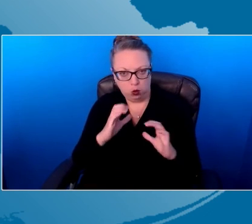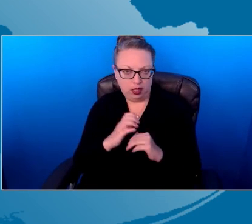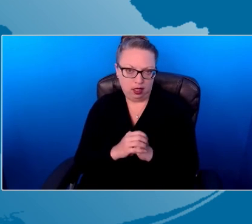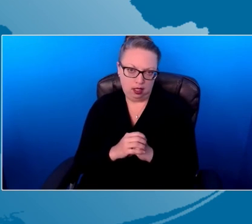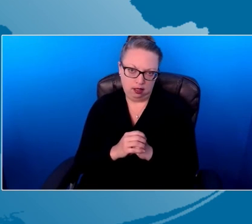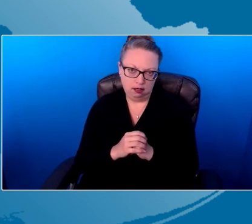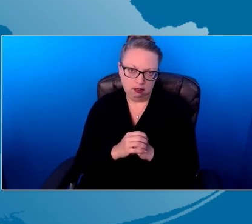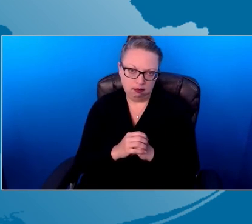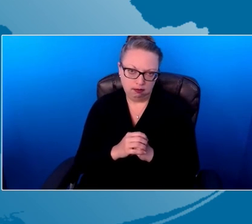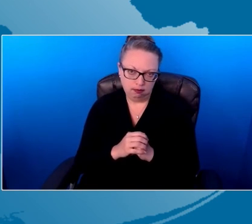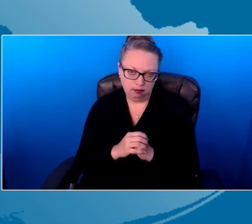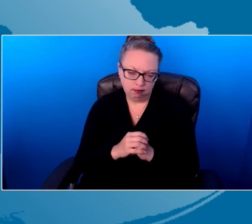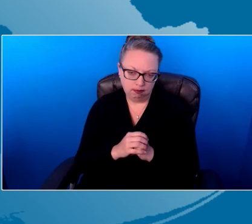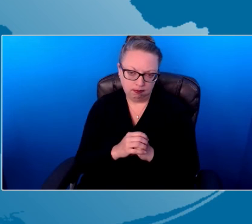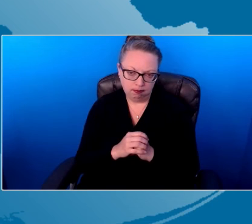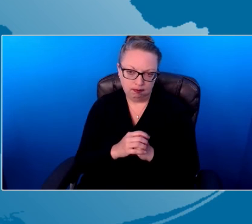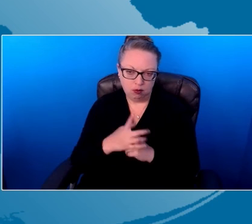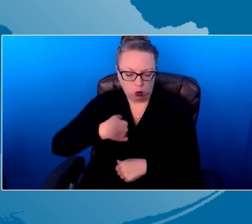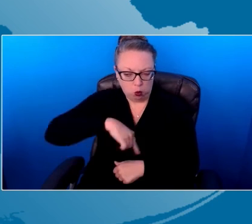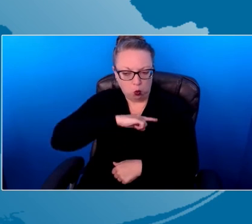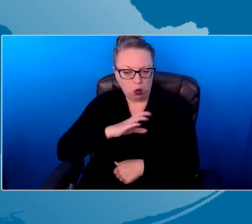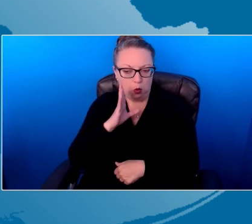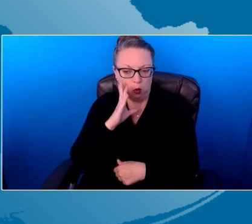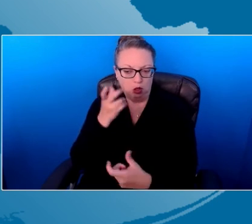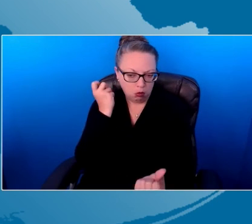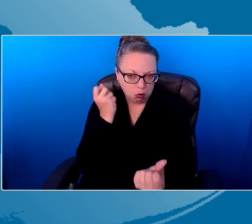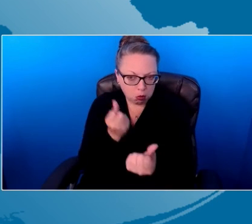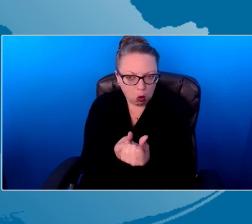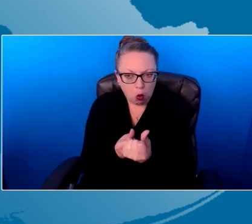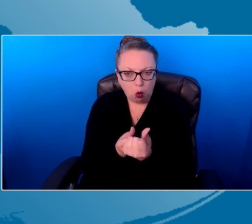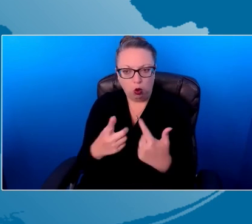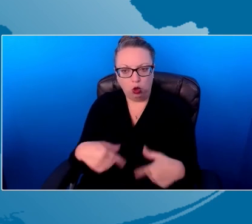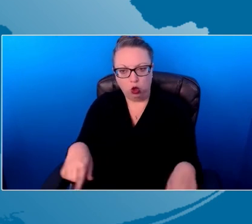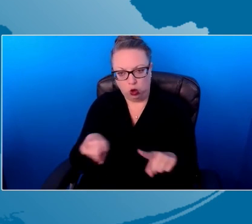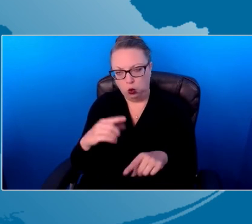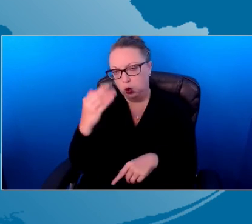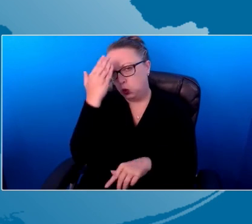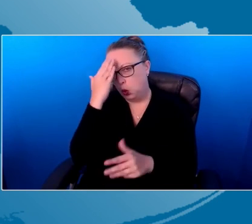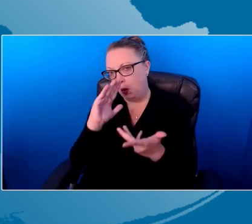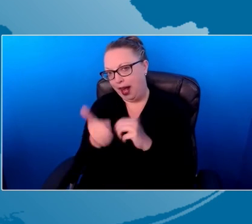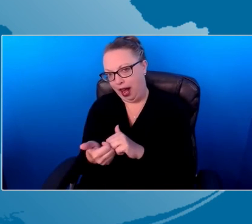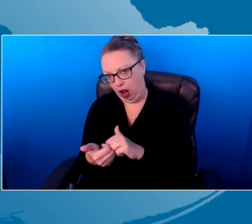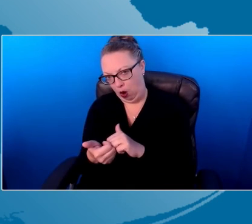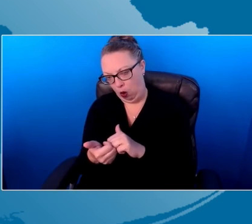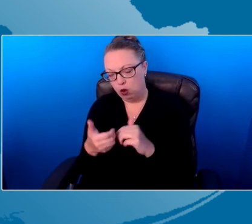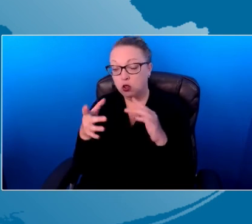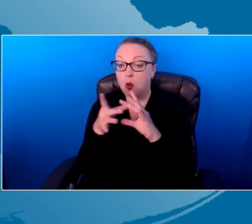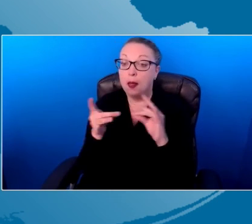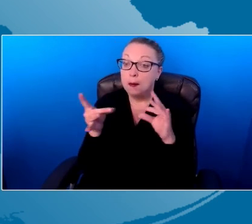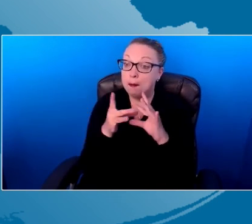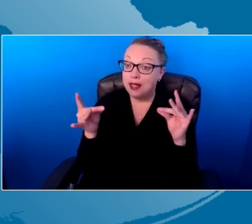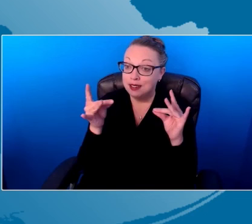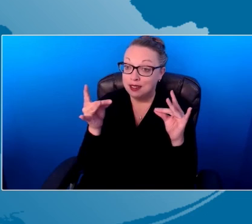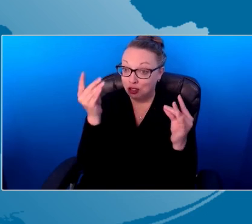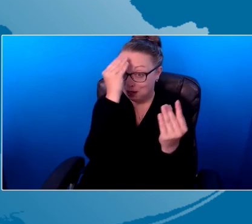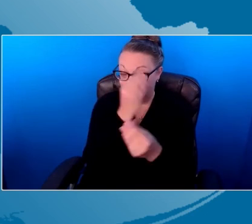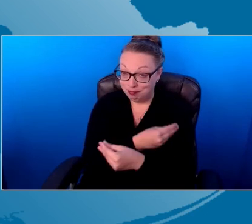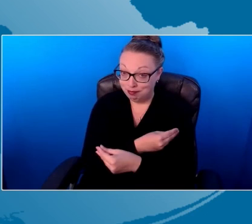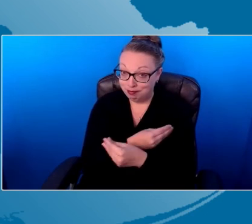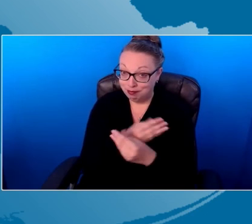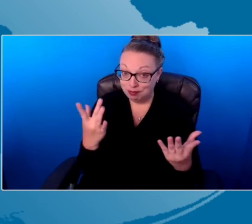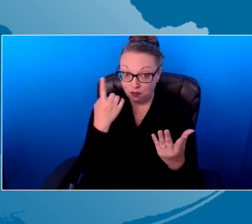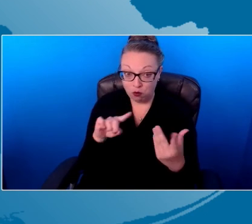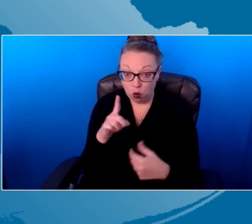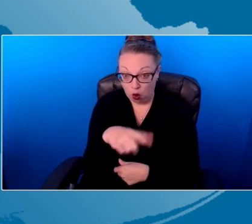And so we're going to support you in knowing how to do that. And so the message I want to send to you all is